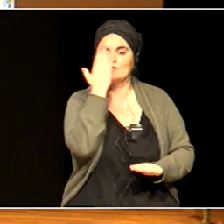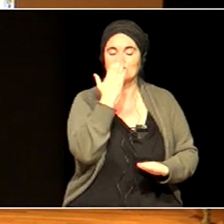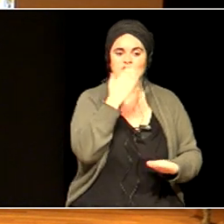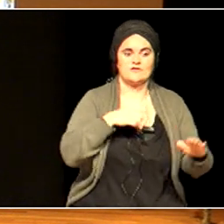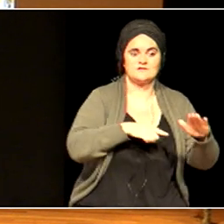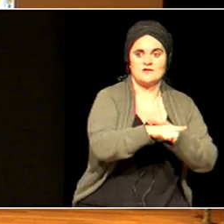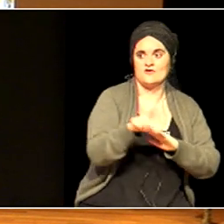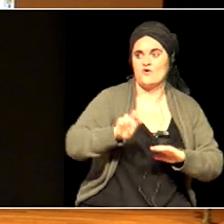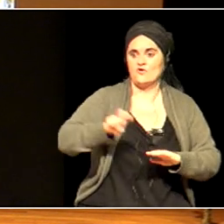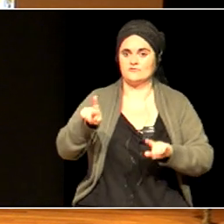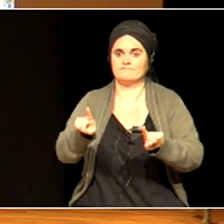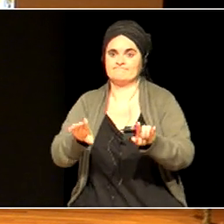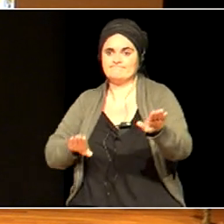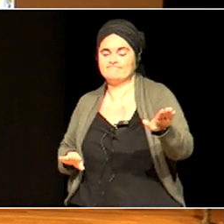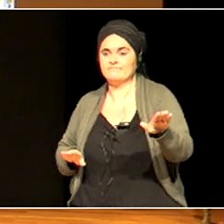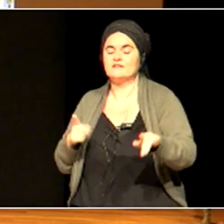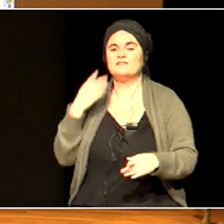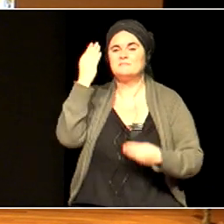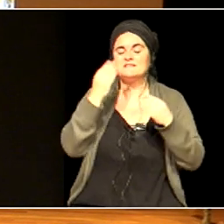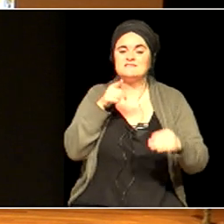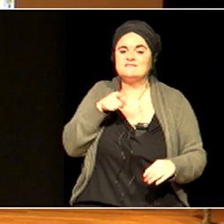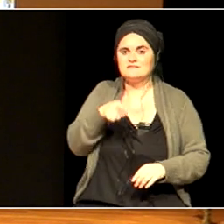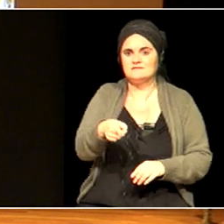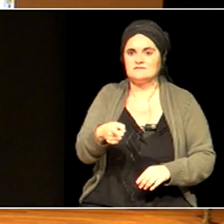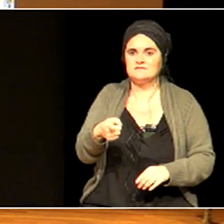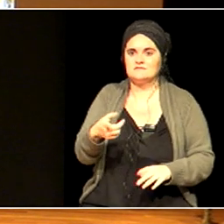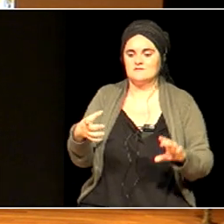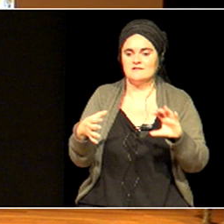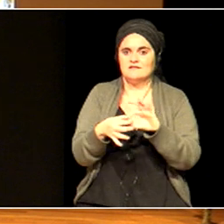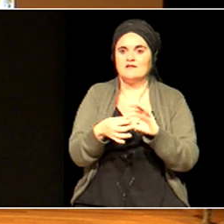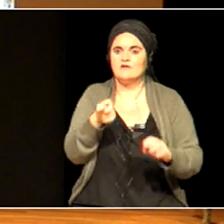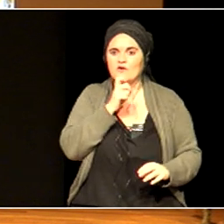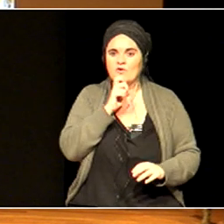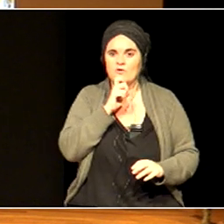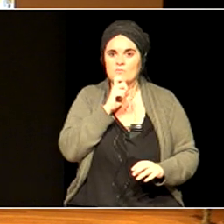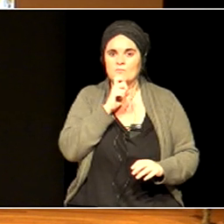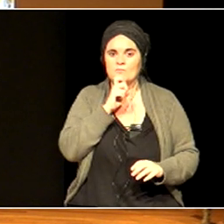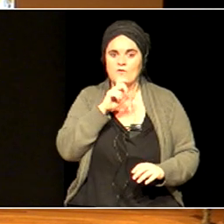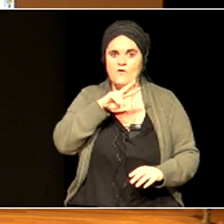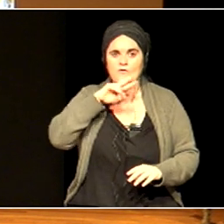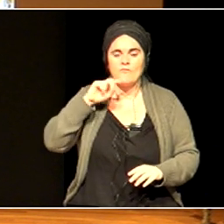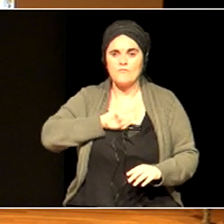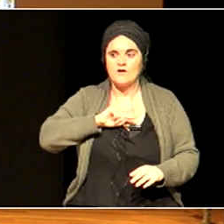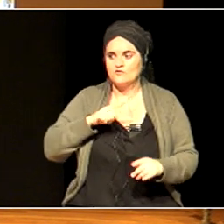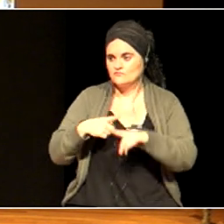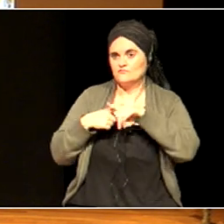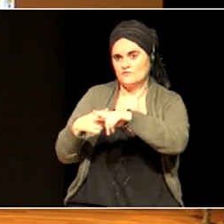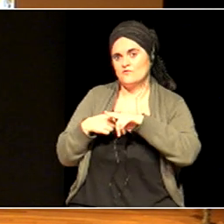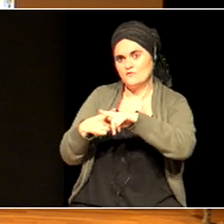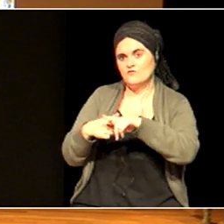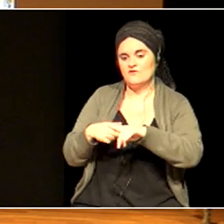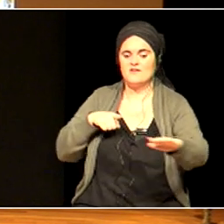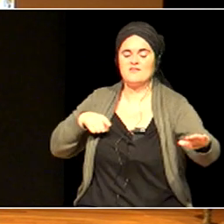of a shared framework of values. So, development is change that arises from a shared framework of